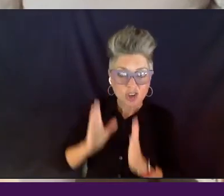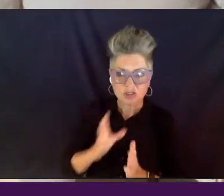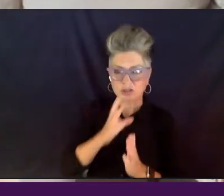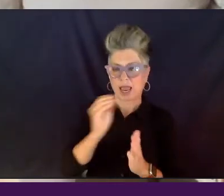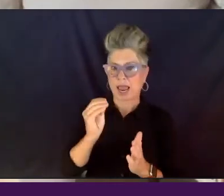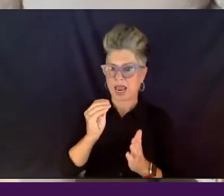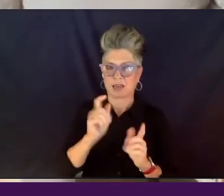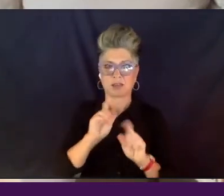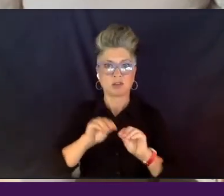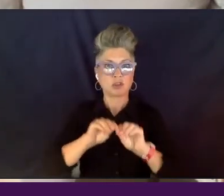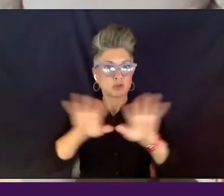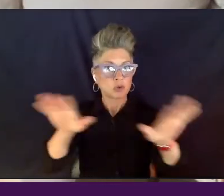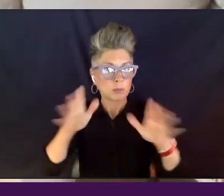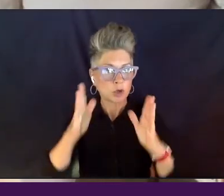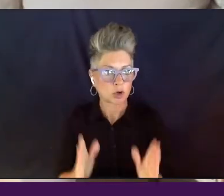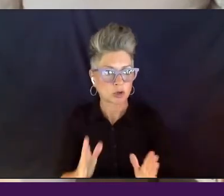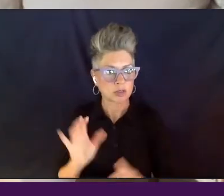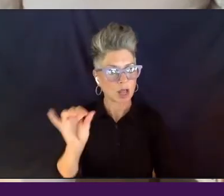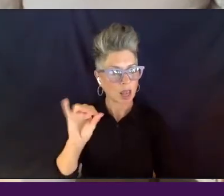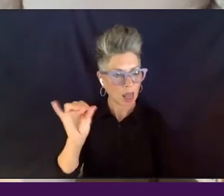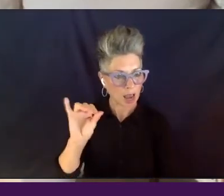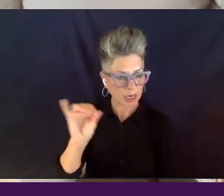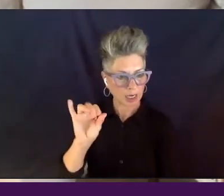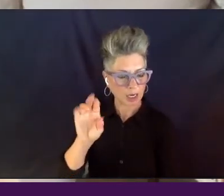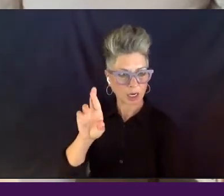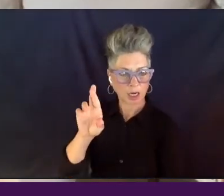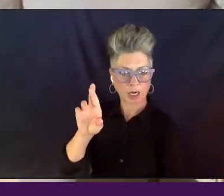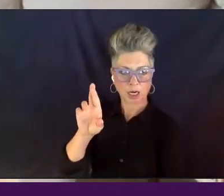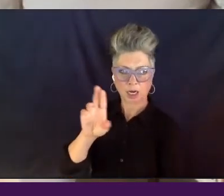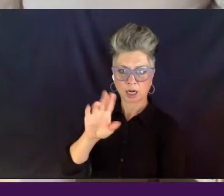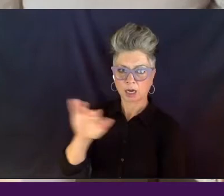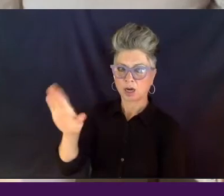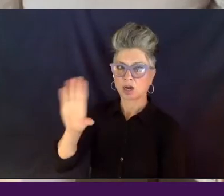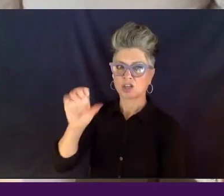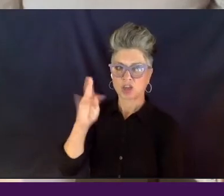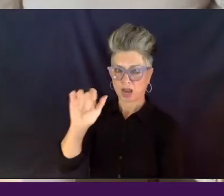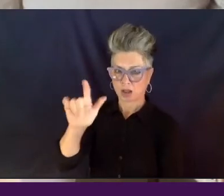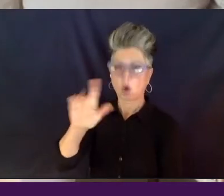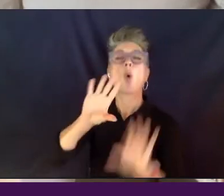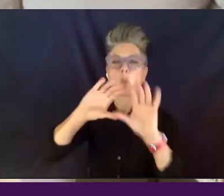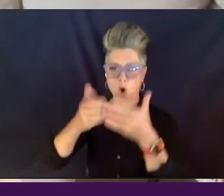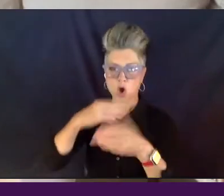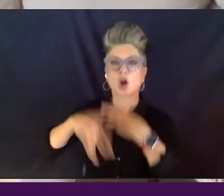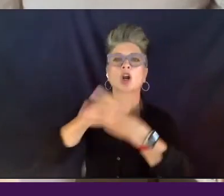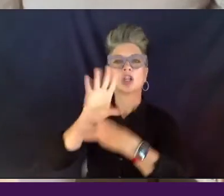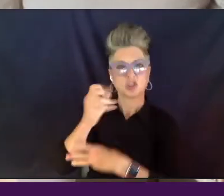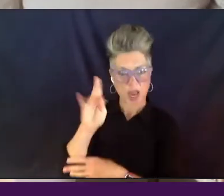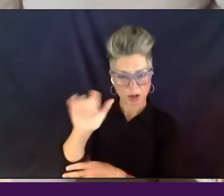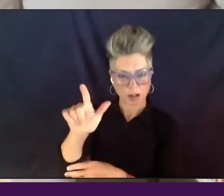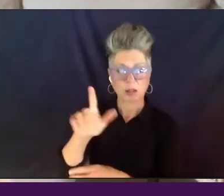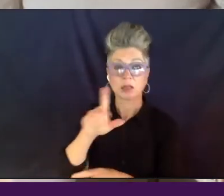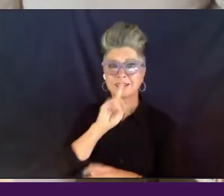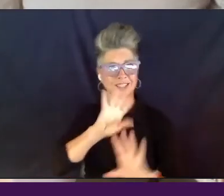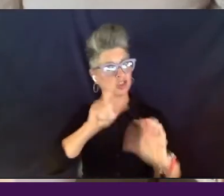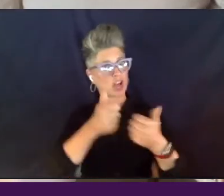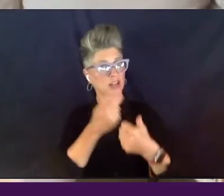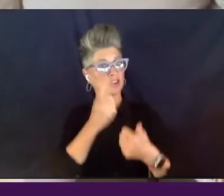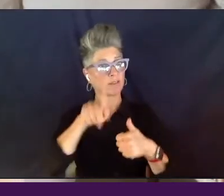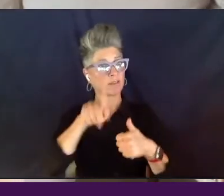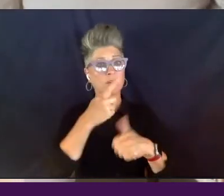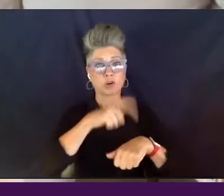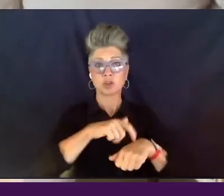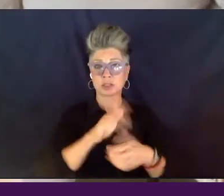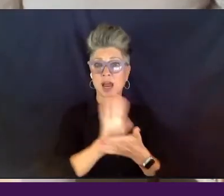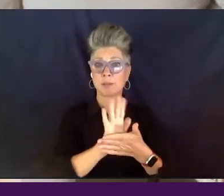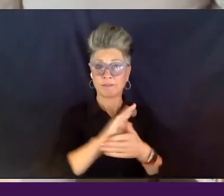like World Channel. Um, it could be, you know, it's challenging for first time filmmaker, um, or actually for a filmmaker working